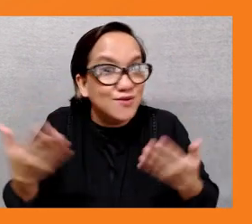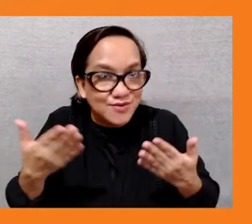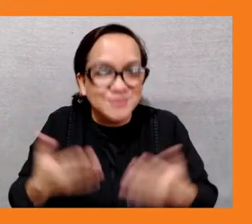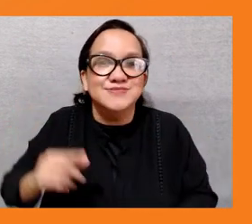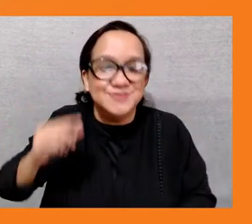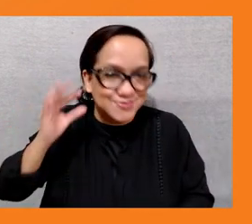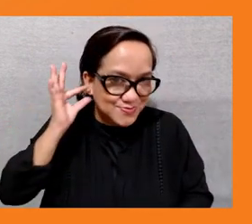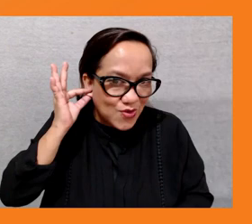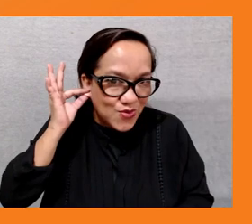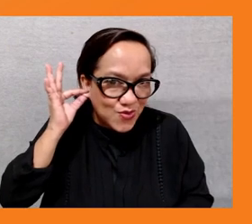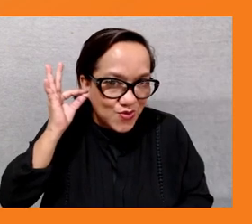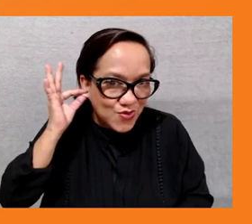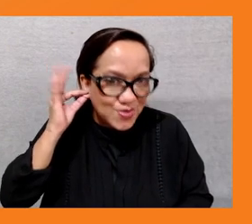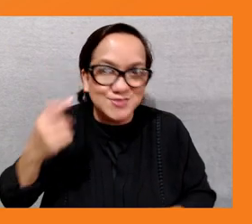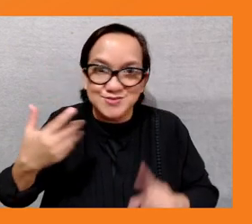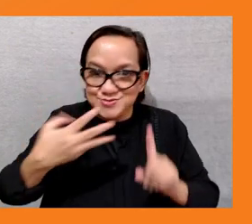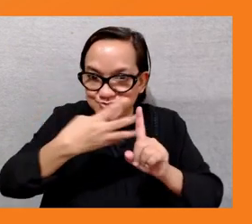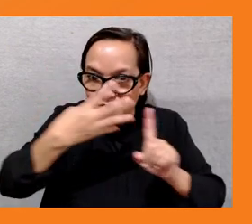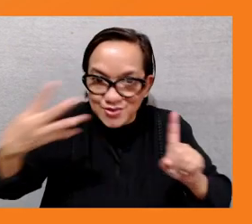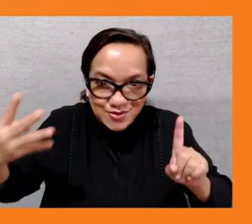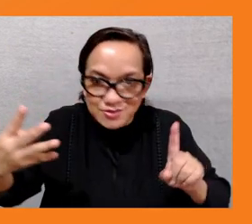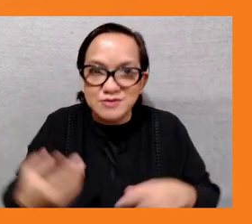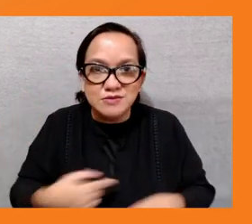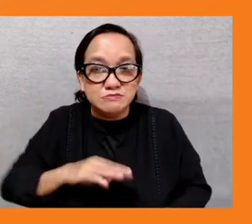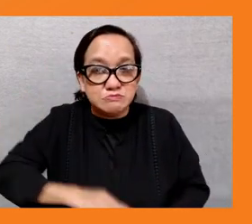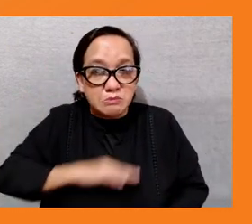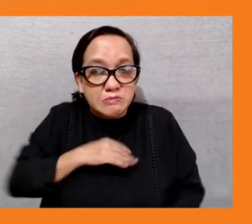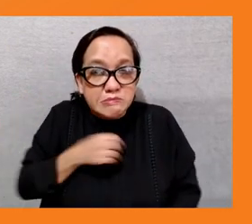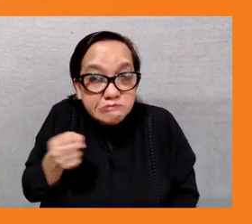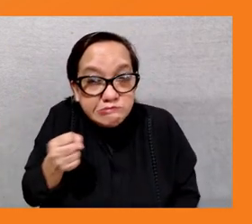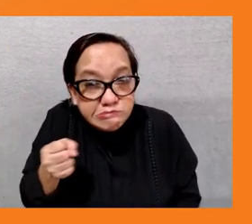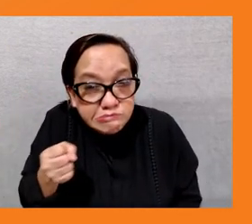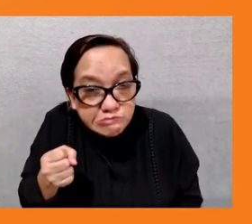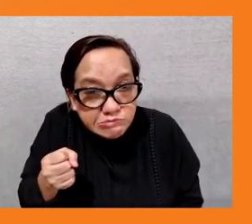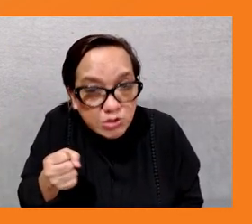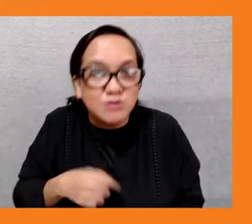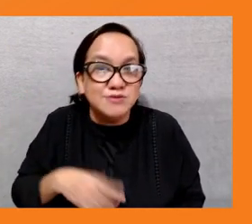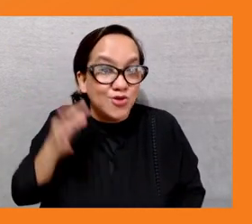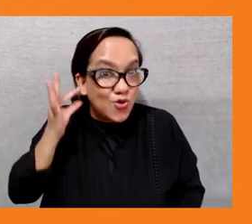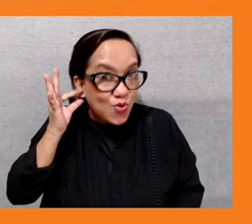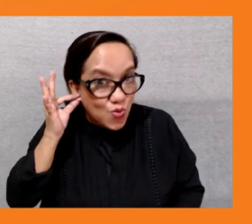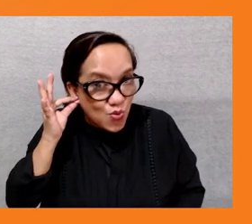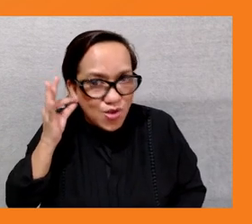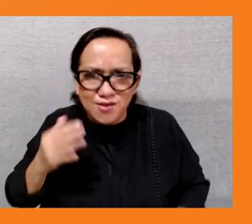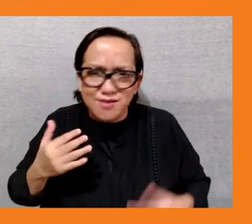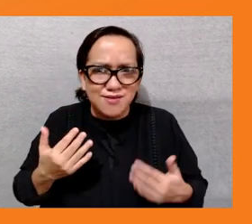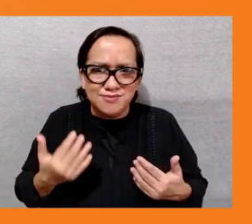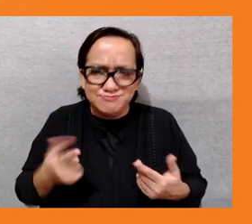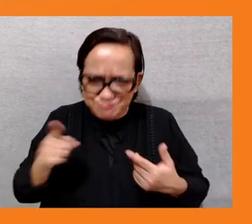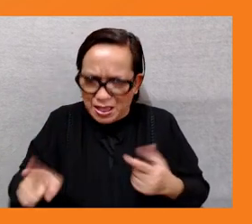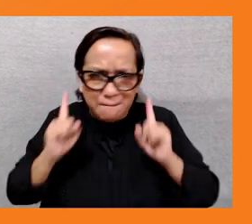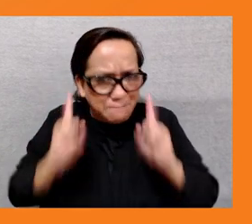and old uh women and girls and also the the greater community can can work to support uh the